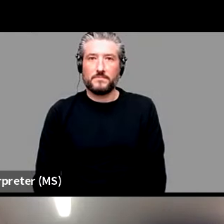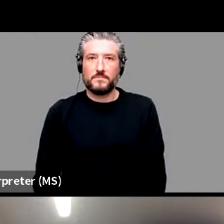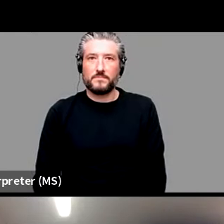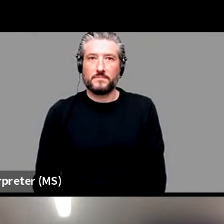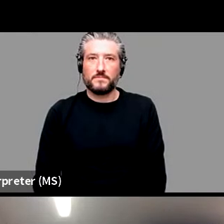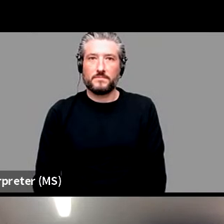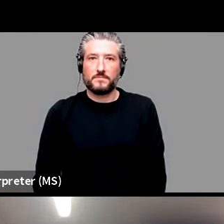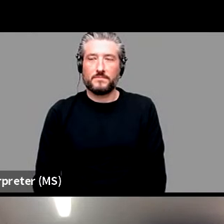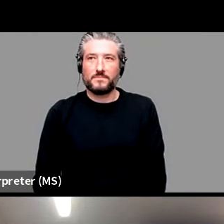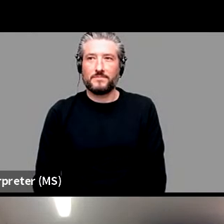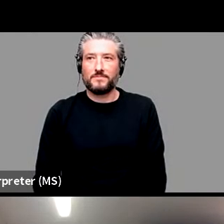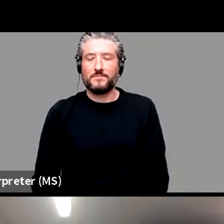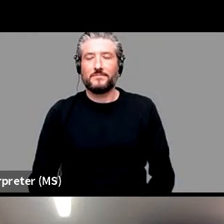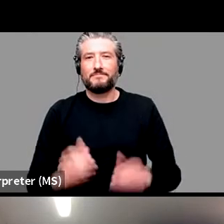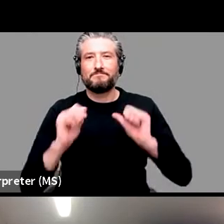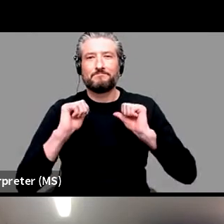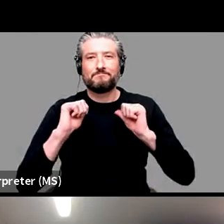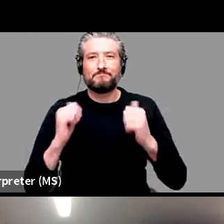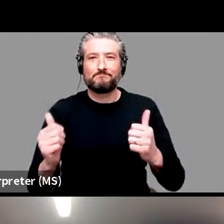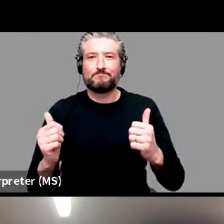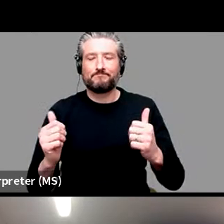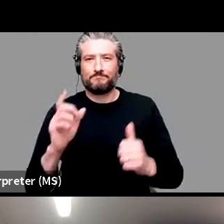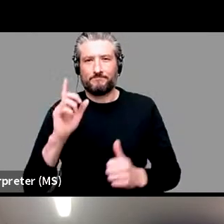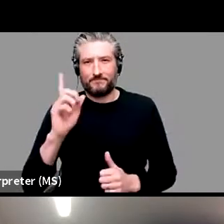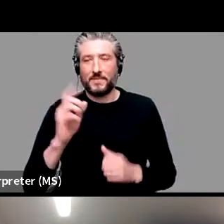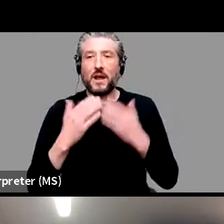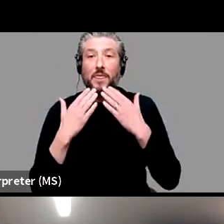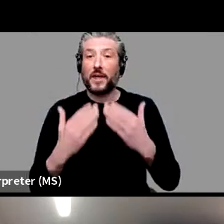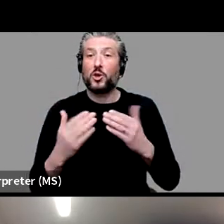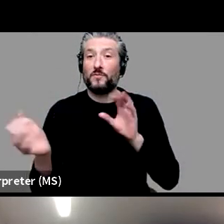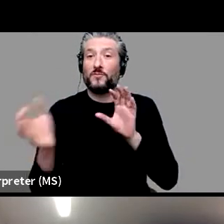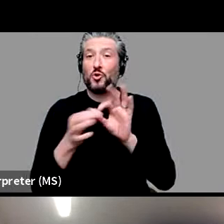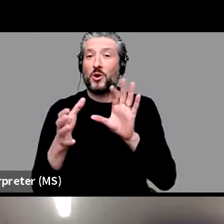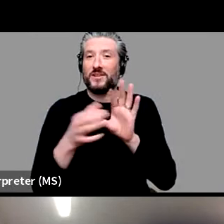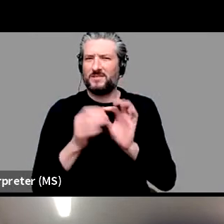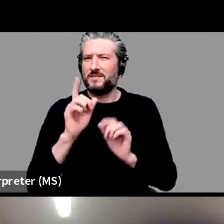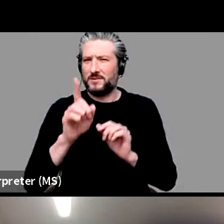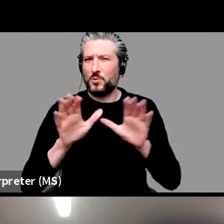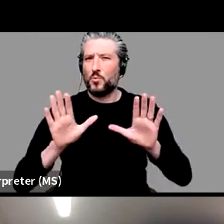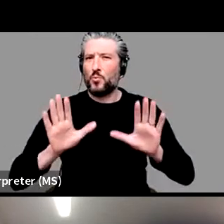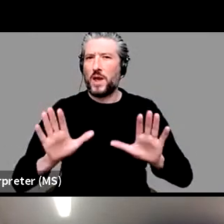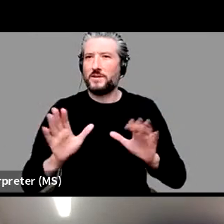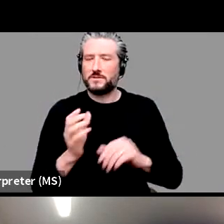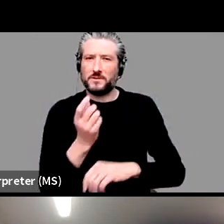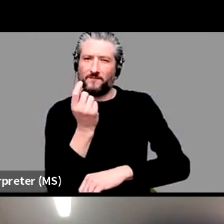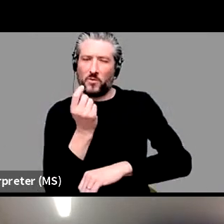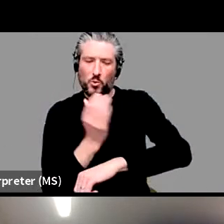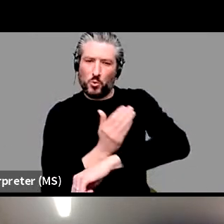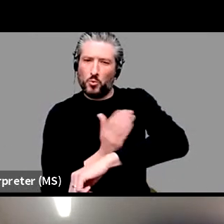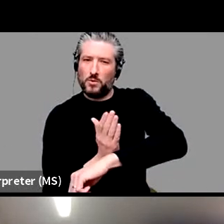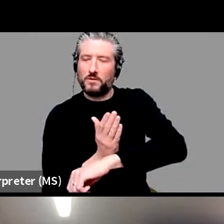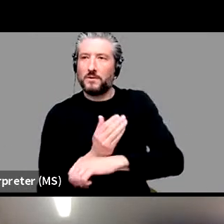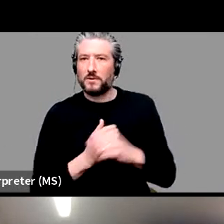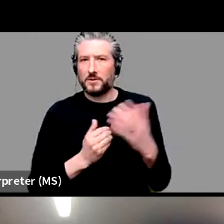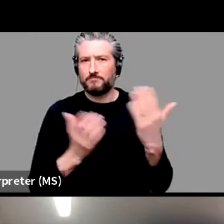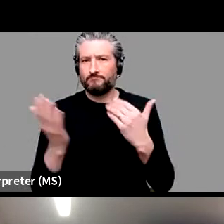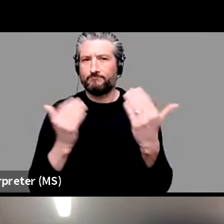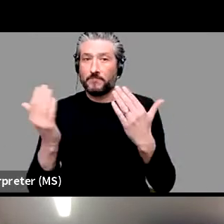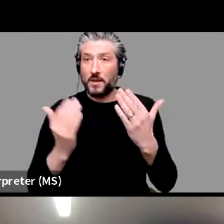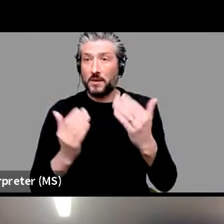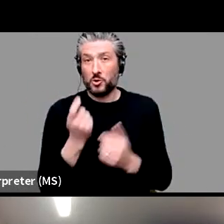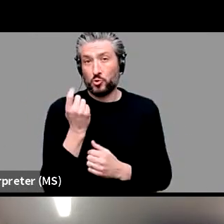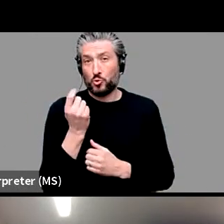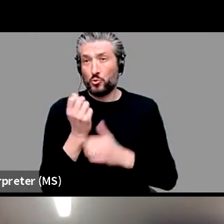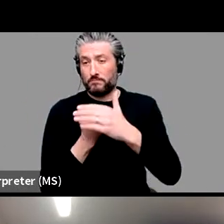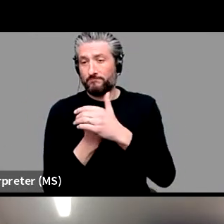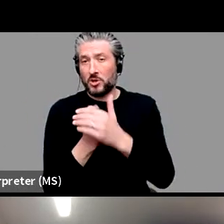Hello, everyone. Thank you for coming. We're still just going to let a few more people in here. We all give an intro here in about a few seconds. We're up to almost 200 people here.